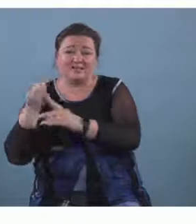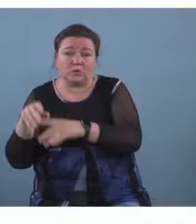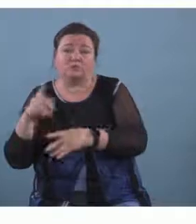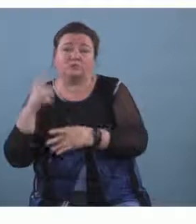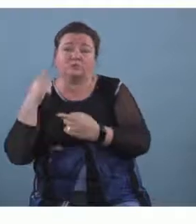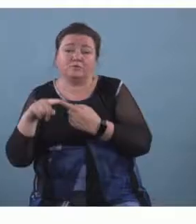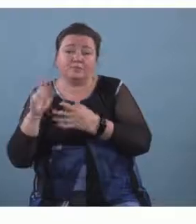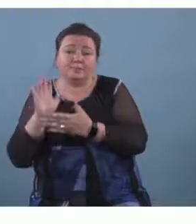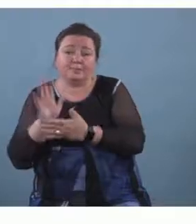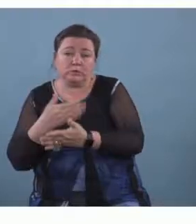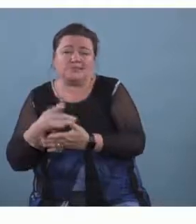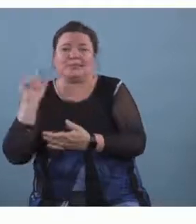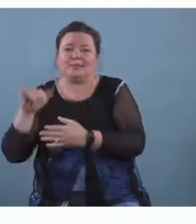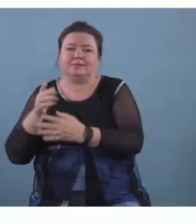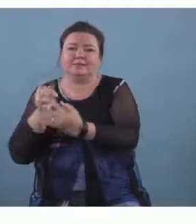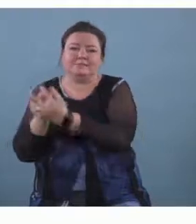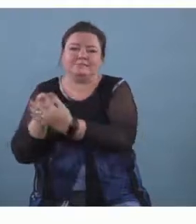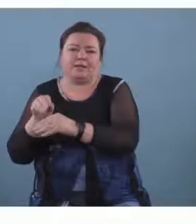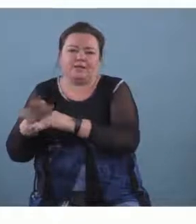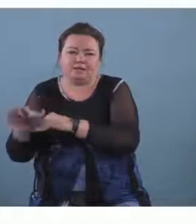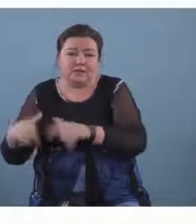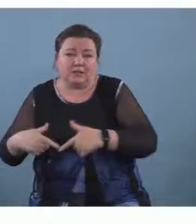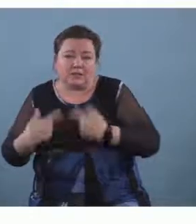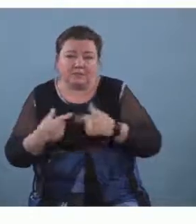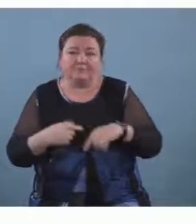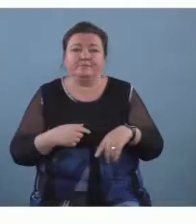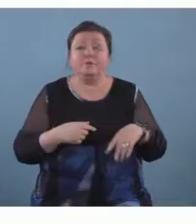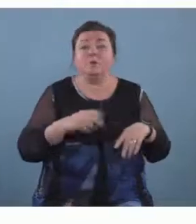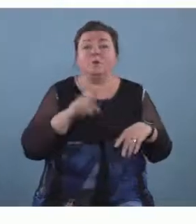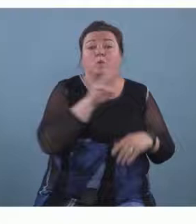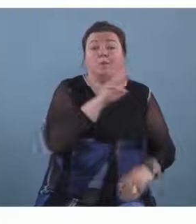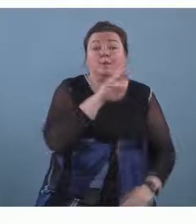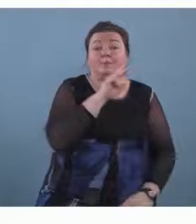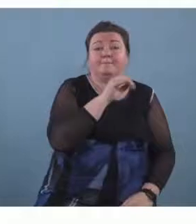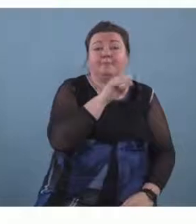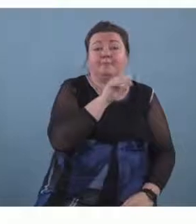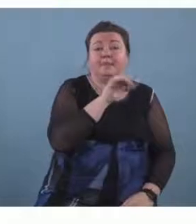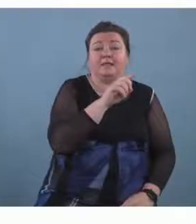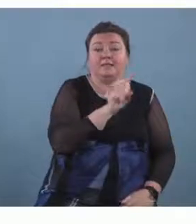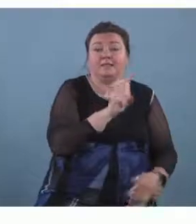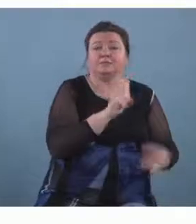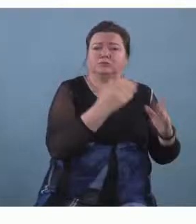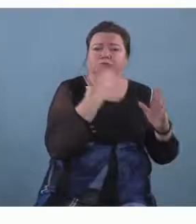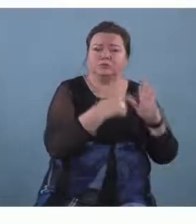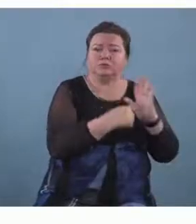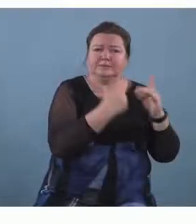that you're making um so um the west midlands was under and were very very successful we met them just